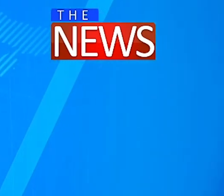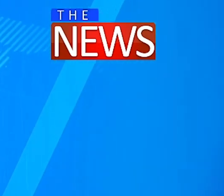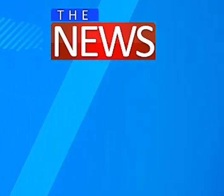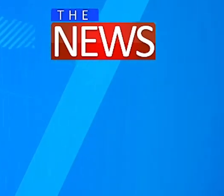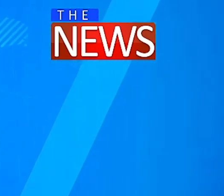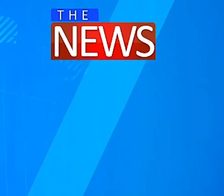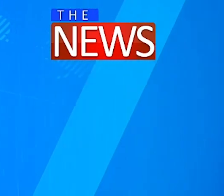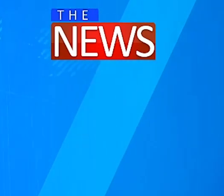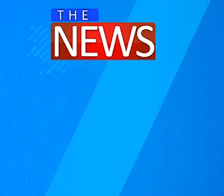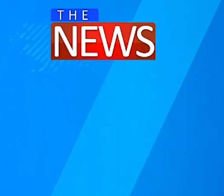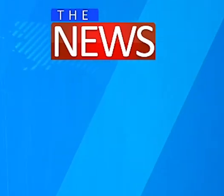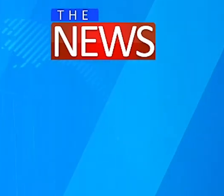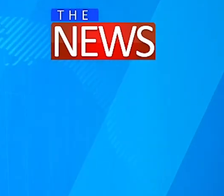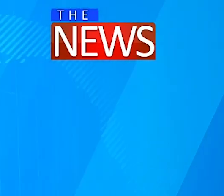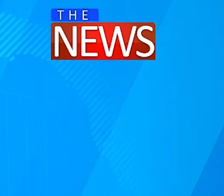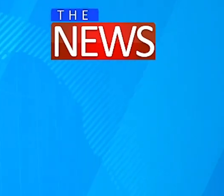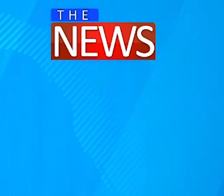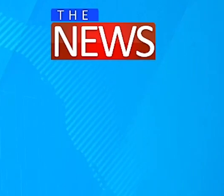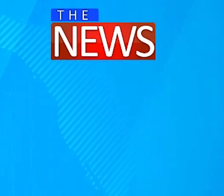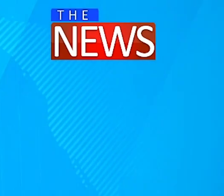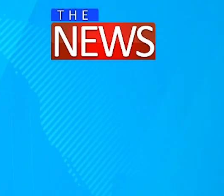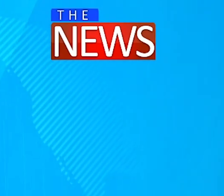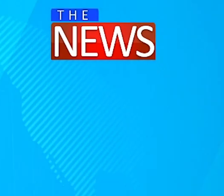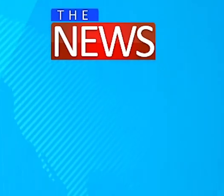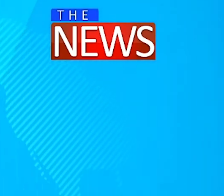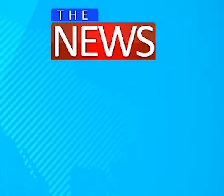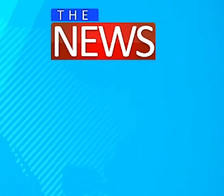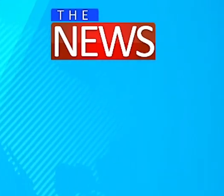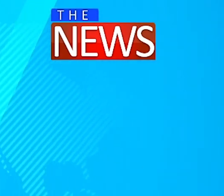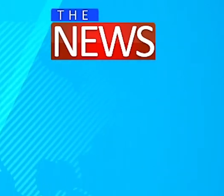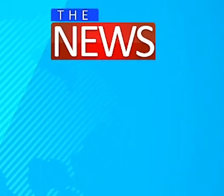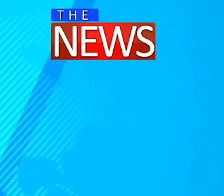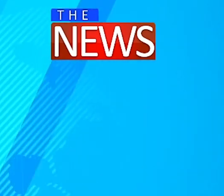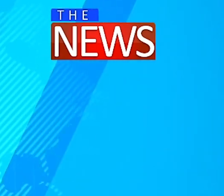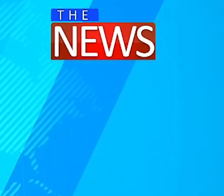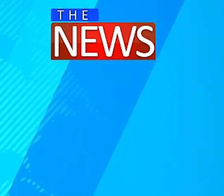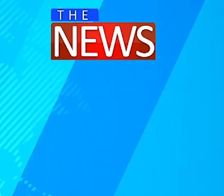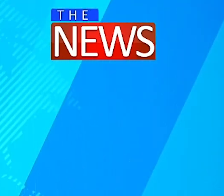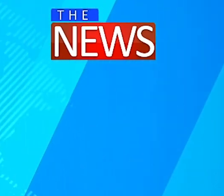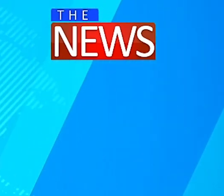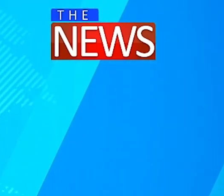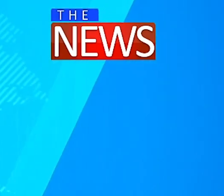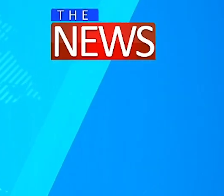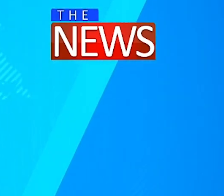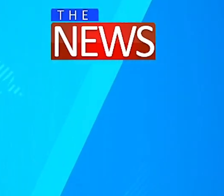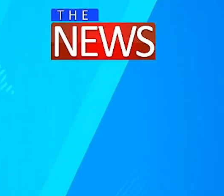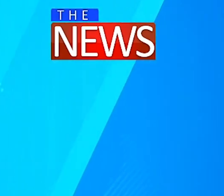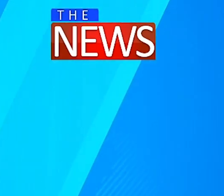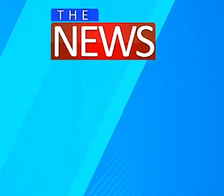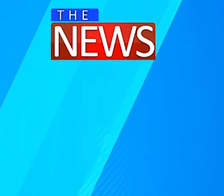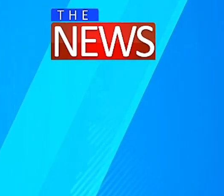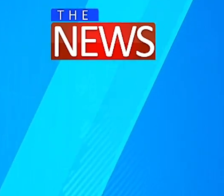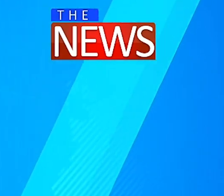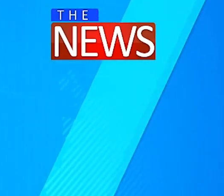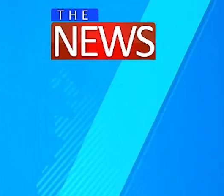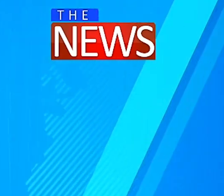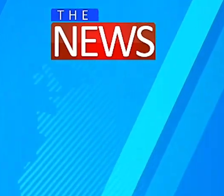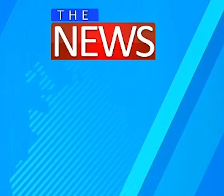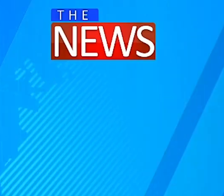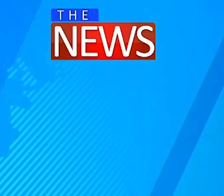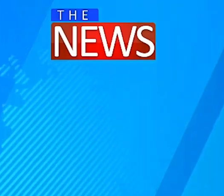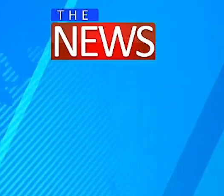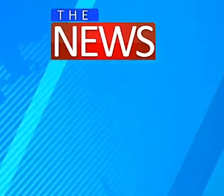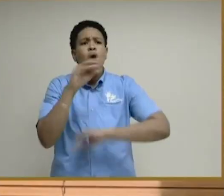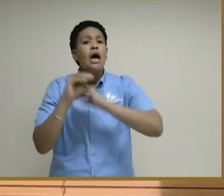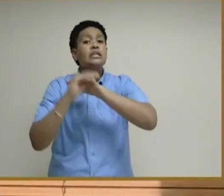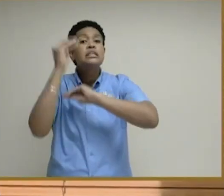COVID-19. Health Minister Dr. Christopher Tufton provided details at a recent virtual press brief at the ministry's New Kingston